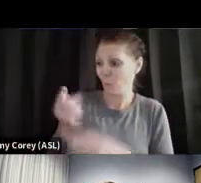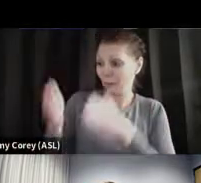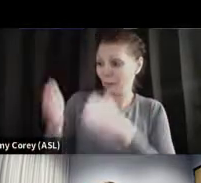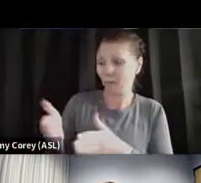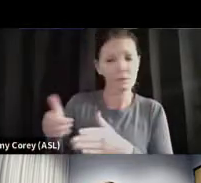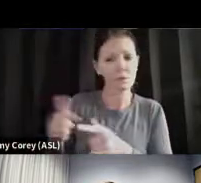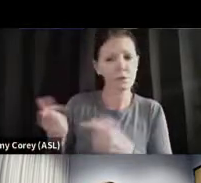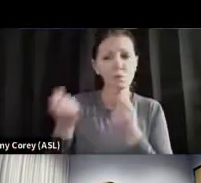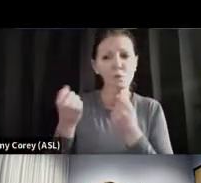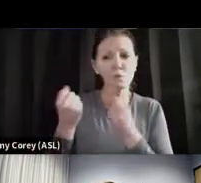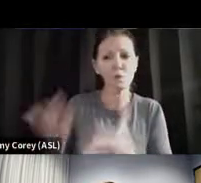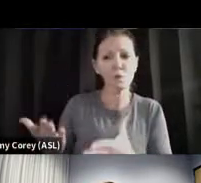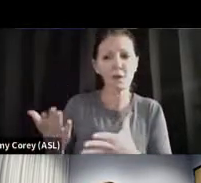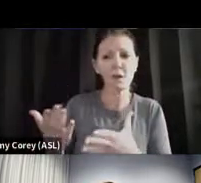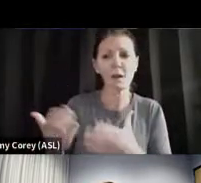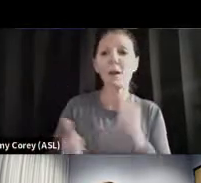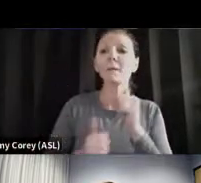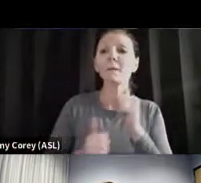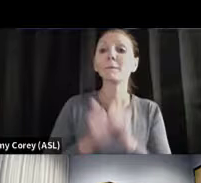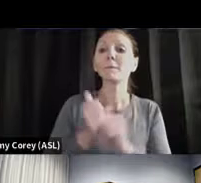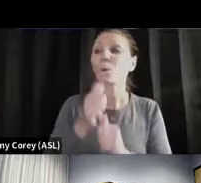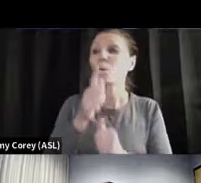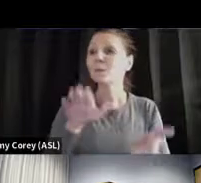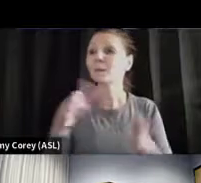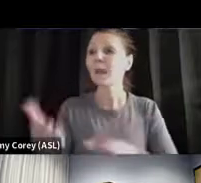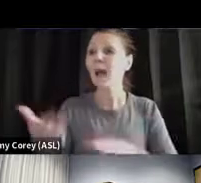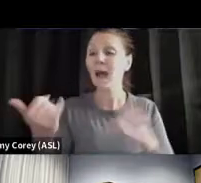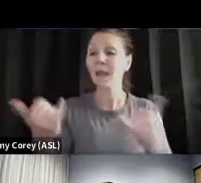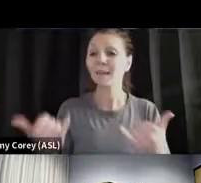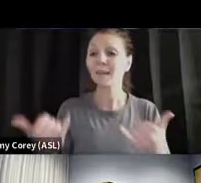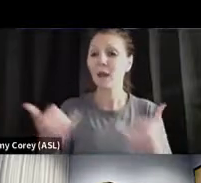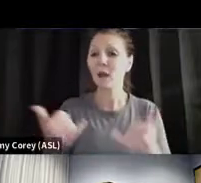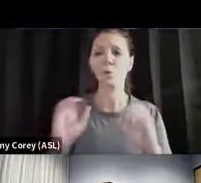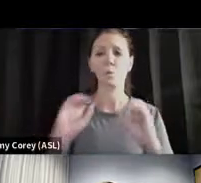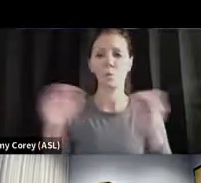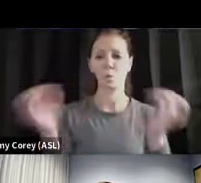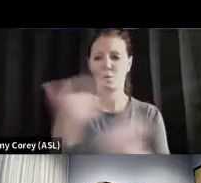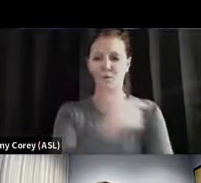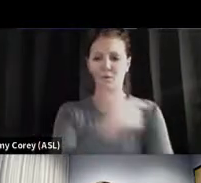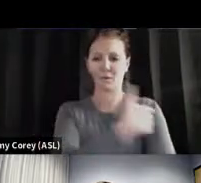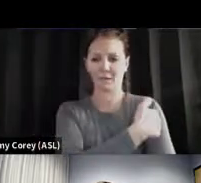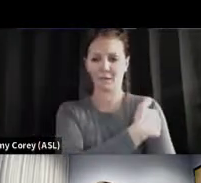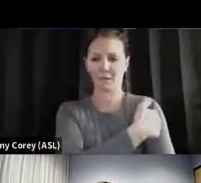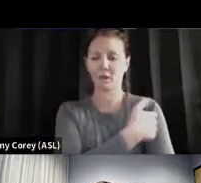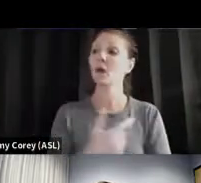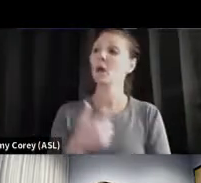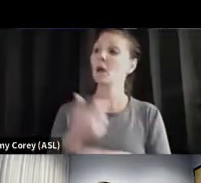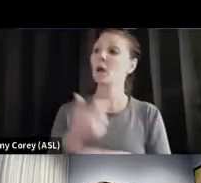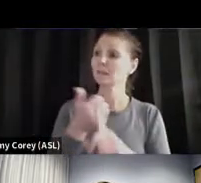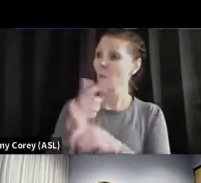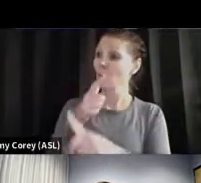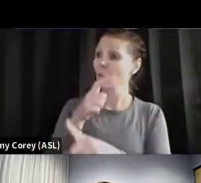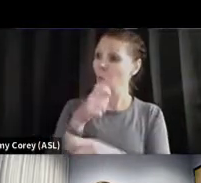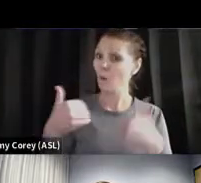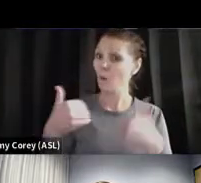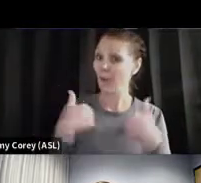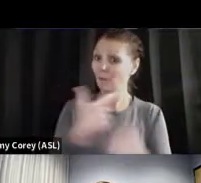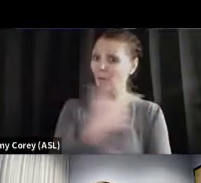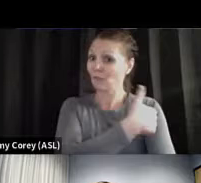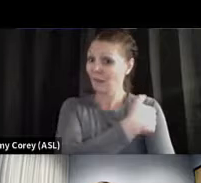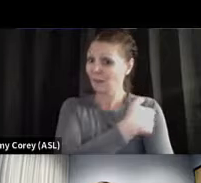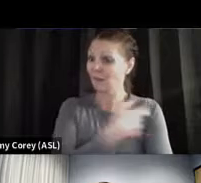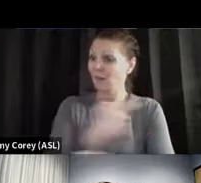are dying right now are people who are not vaccinated. People that are vaccinated and taking care of themselves, they could still get COVID, possibly,